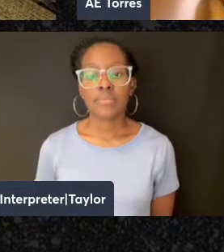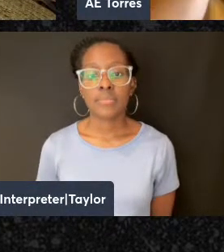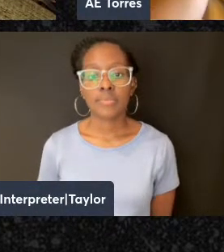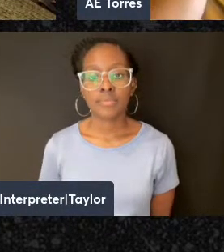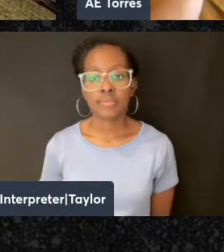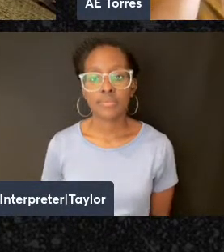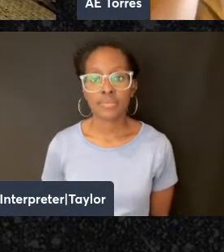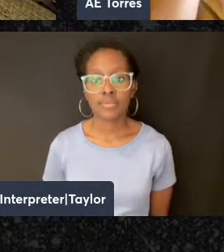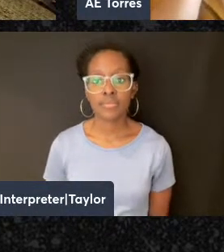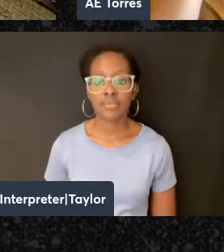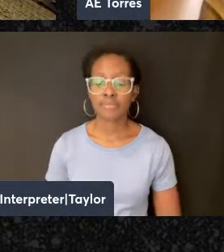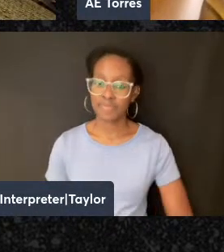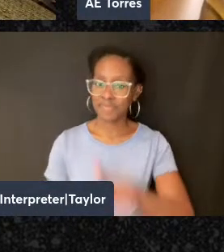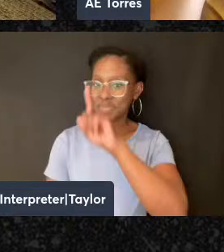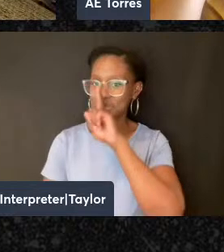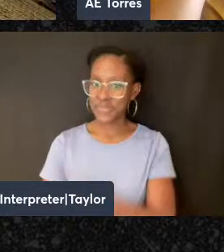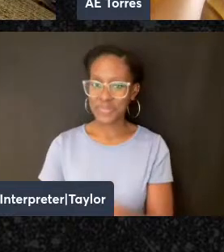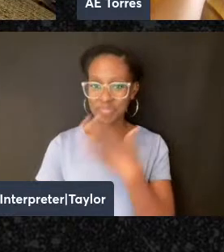Sure. Thank you.